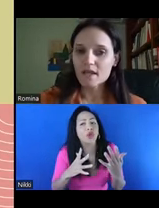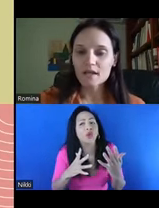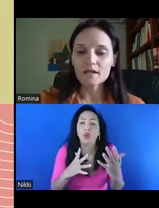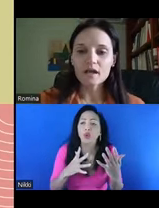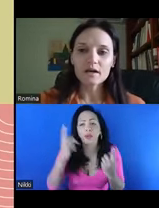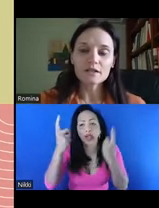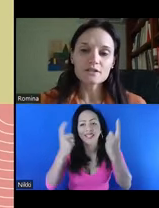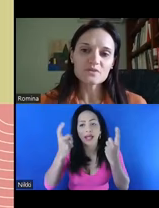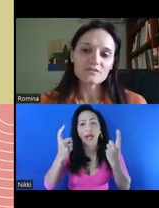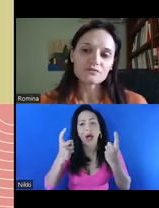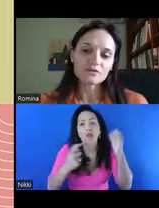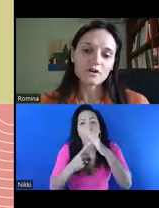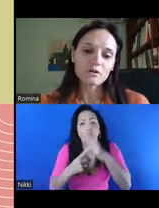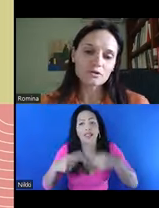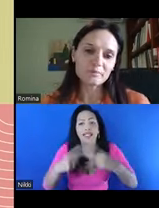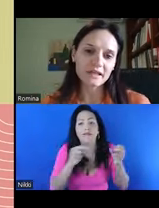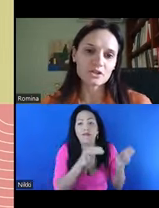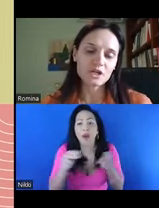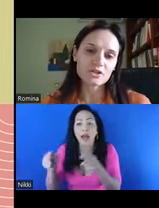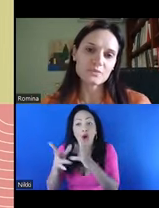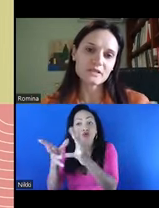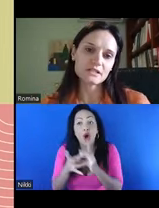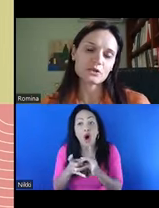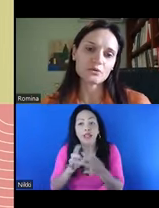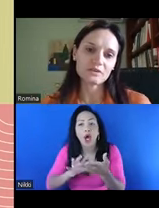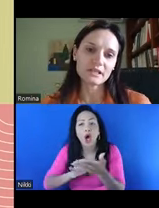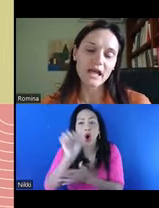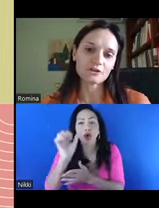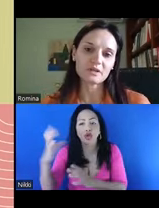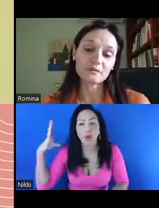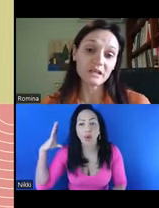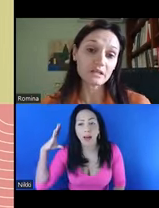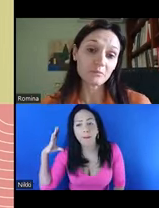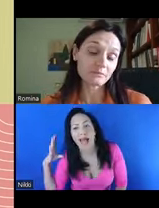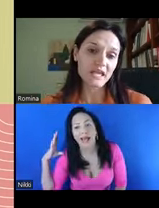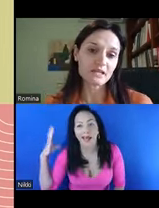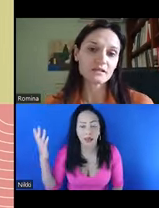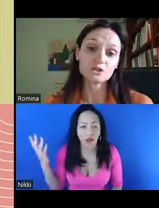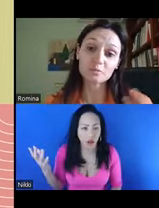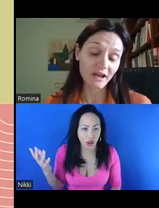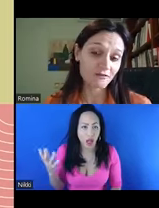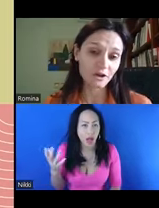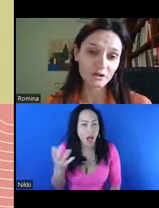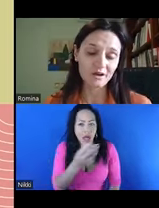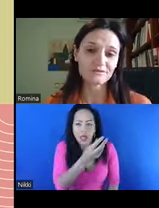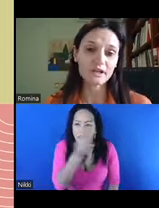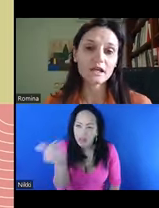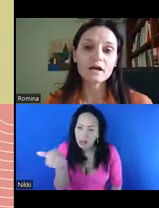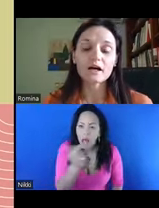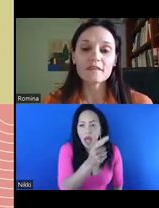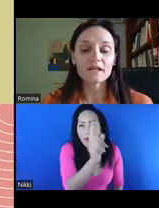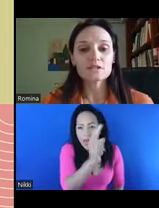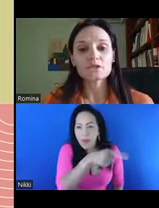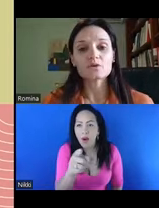And in terms of cultural baggage, I just wanted to note the argument that many might make, and you might have heard of,